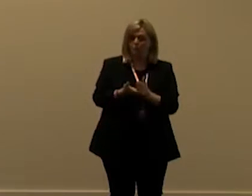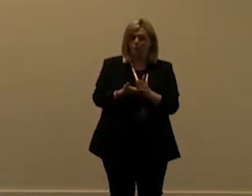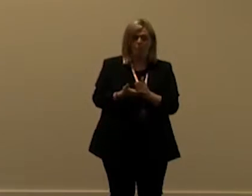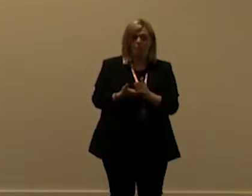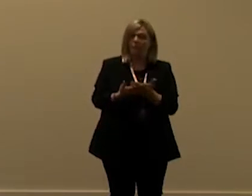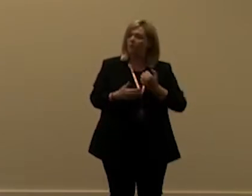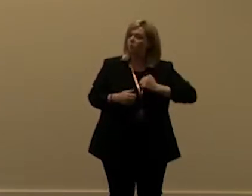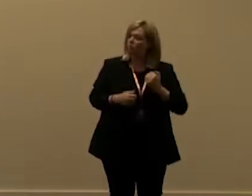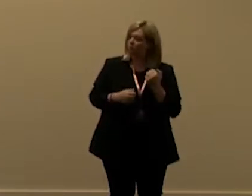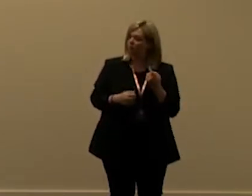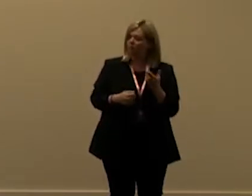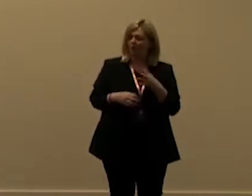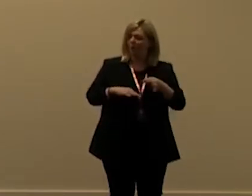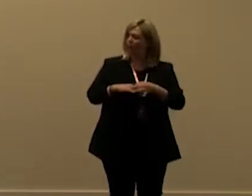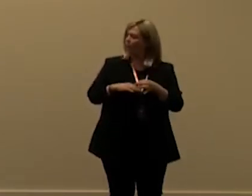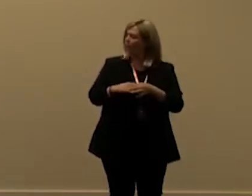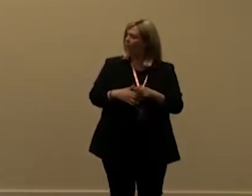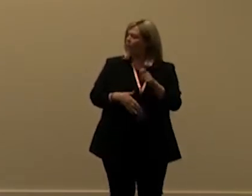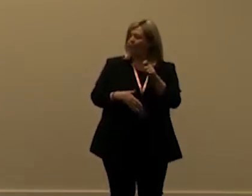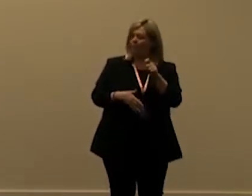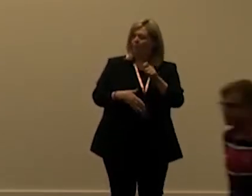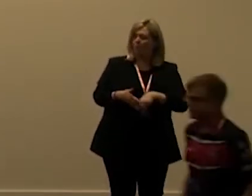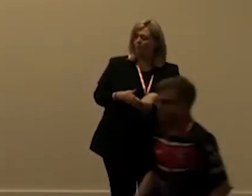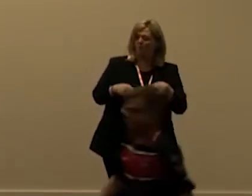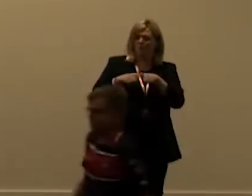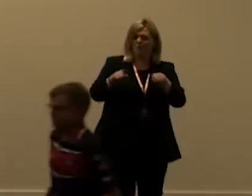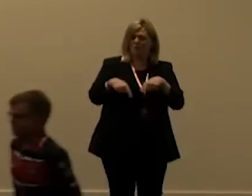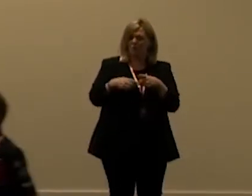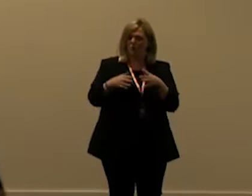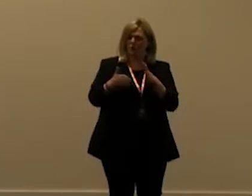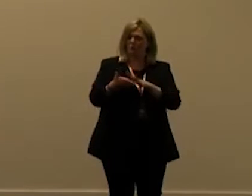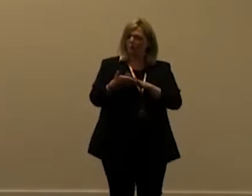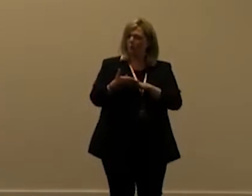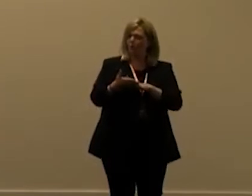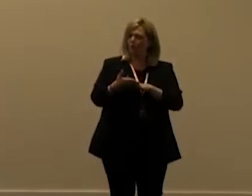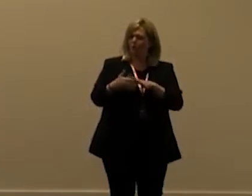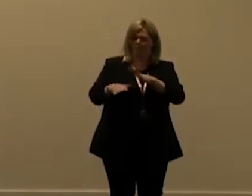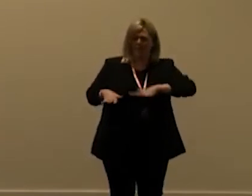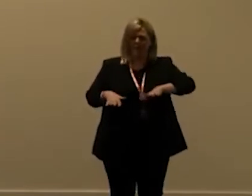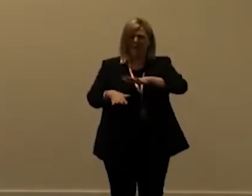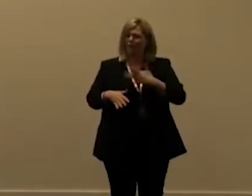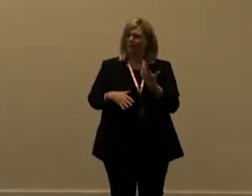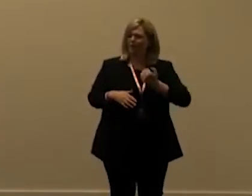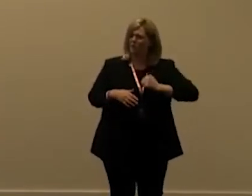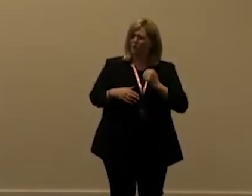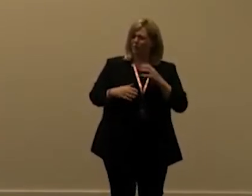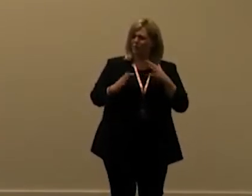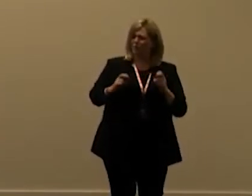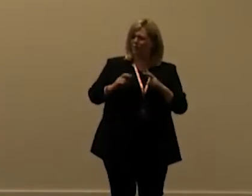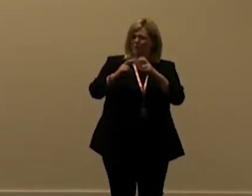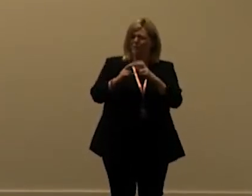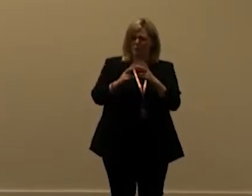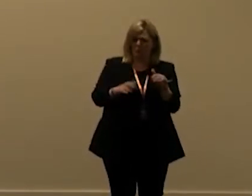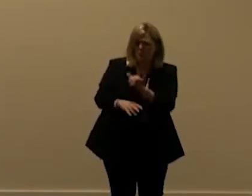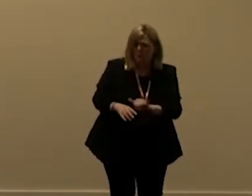that we're in scotland i'm my wife bought me a square foot of of uh ground at one of the scottish castles i don't actually remember